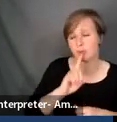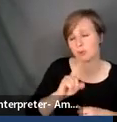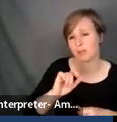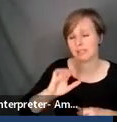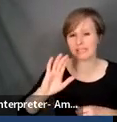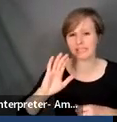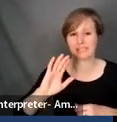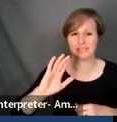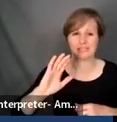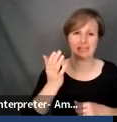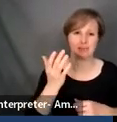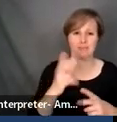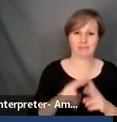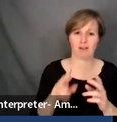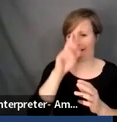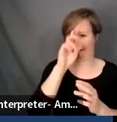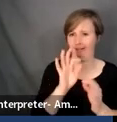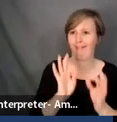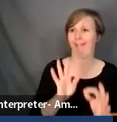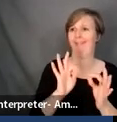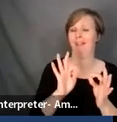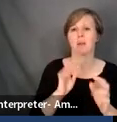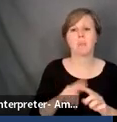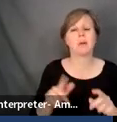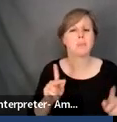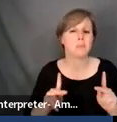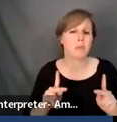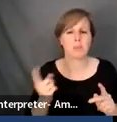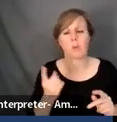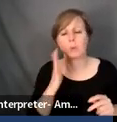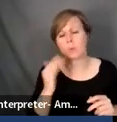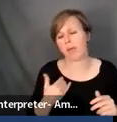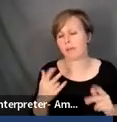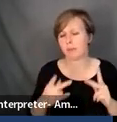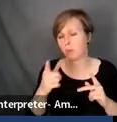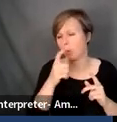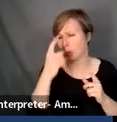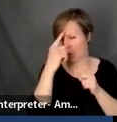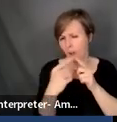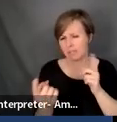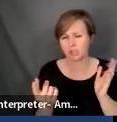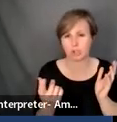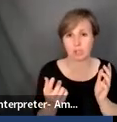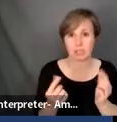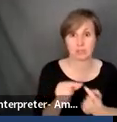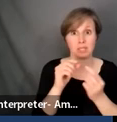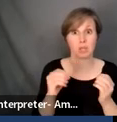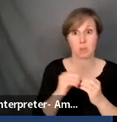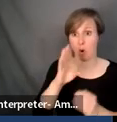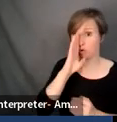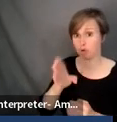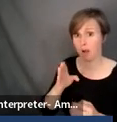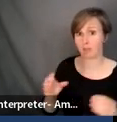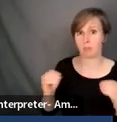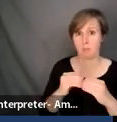is, you know, because there's always, like I said, people that are going to be oppositional, especially the more direct you are, the more intentional